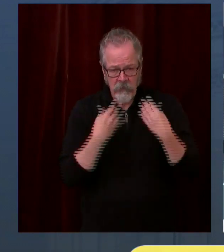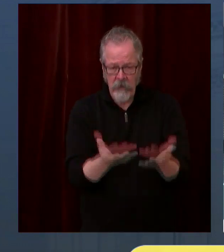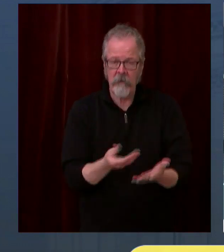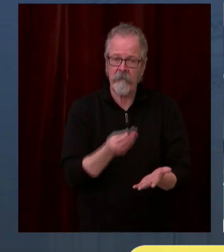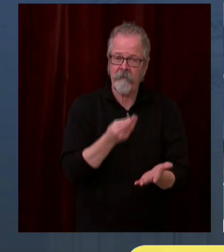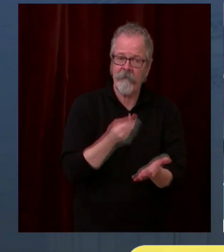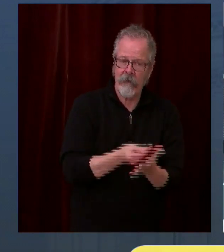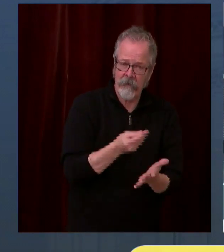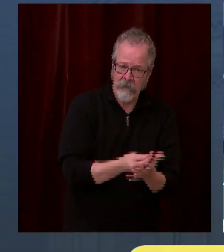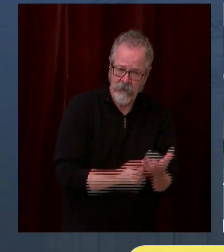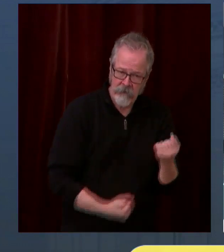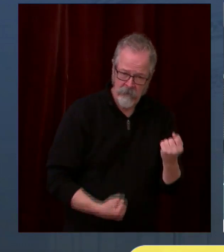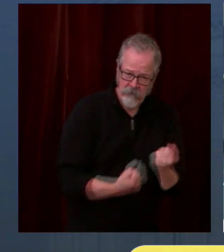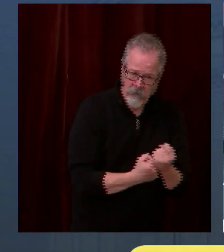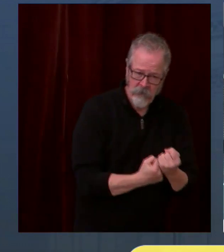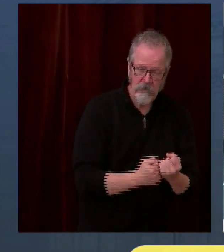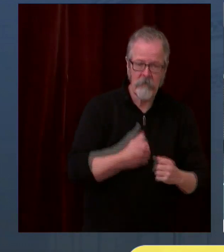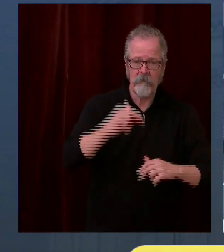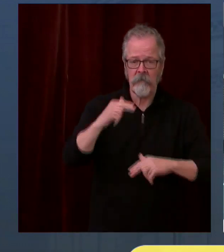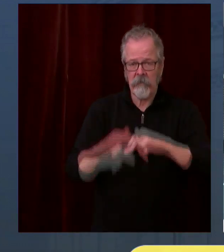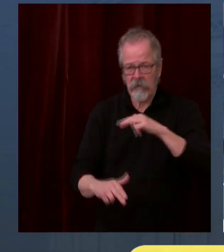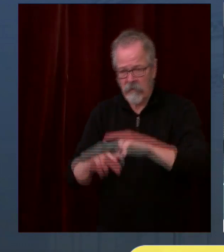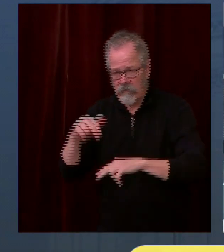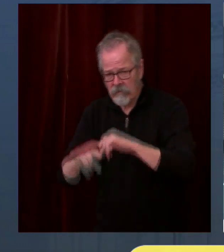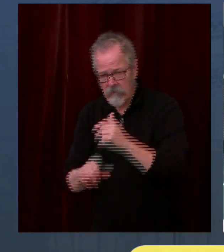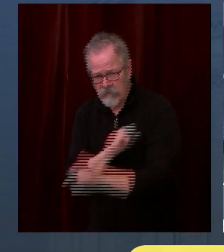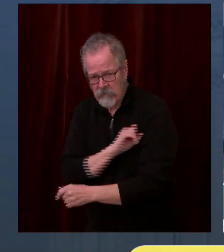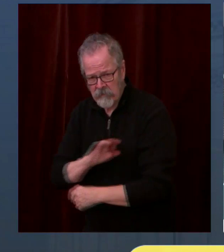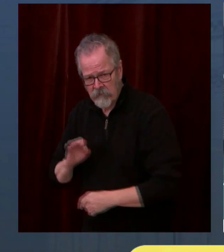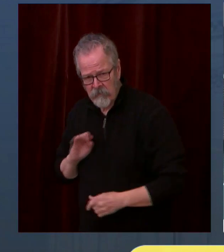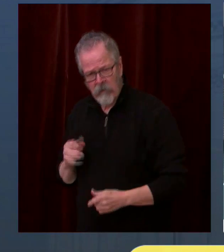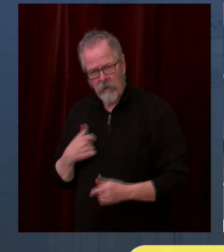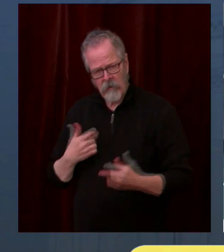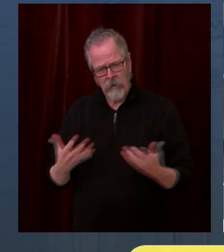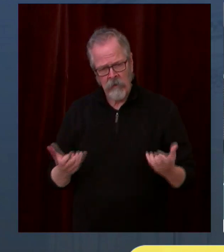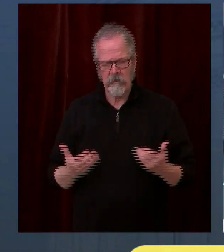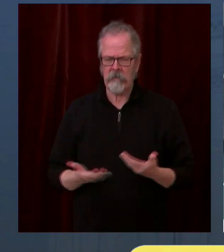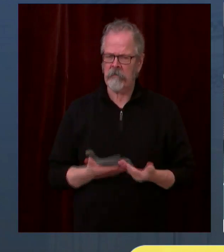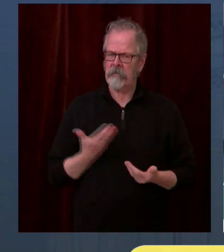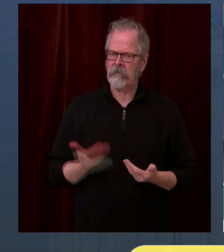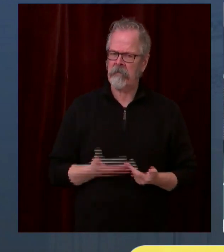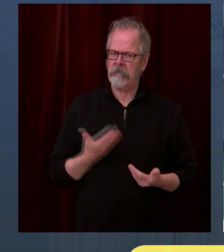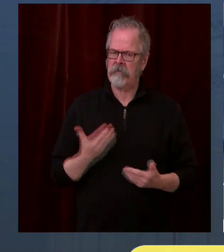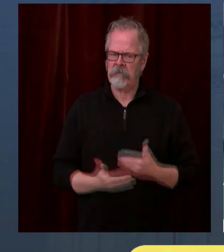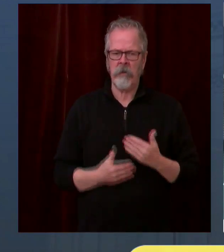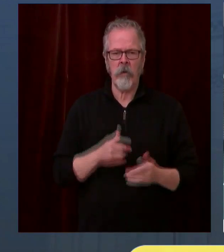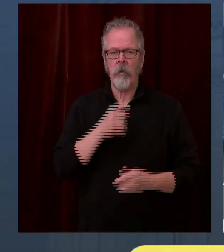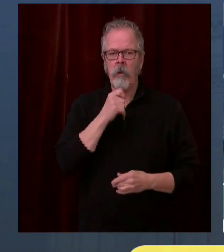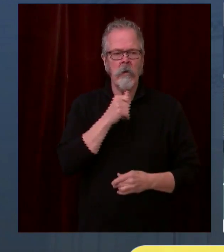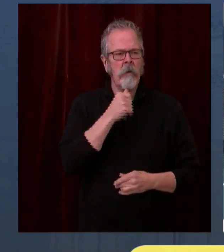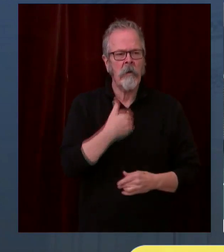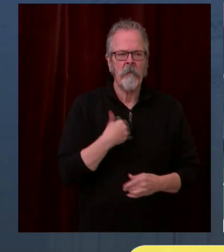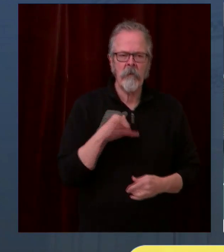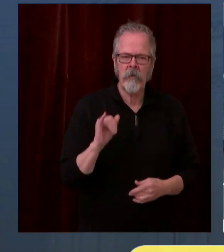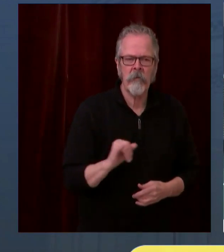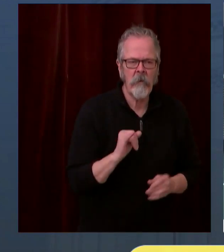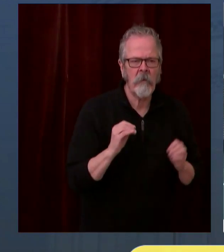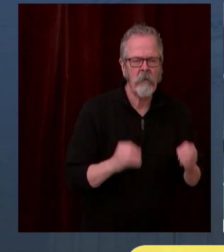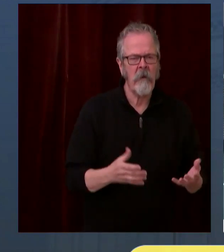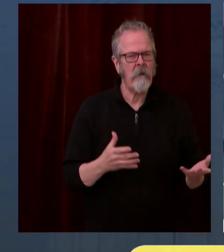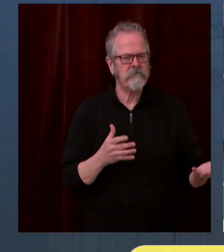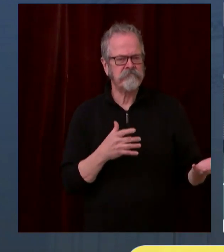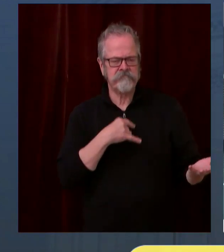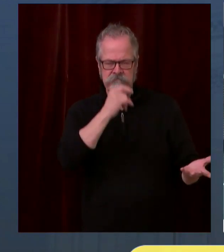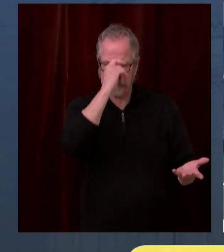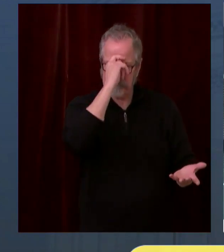help the state make sure that there's an easy place for people who are uninsured to go. So I think it's one of the types of things you're